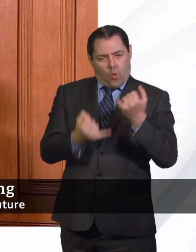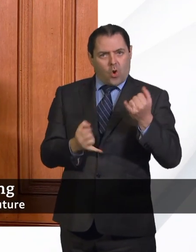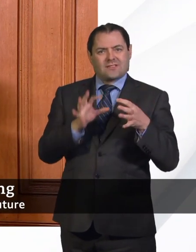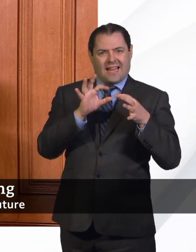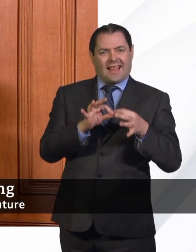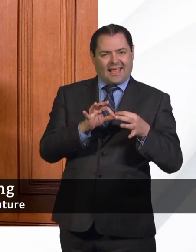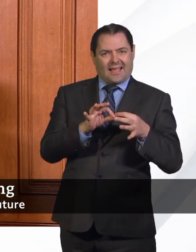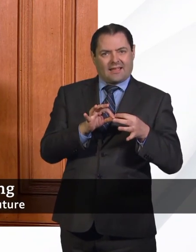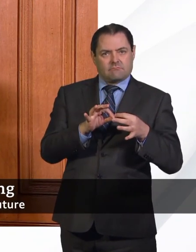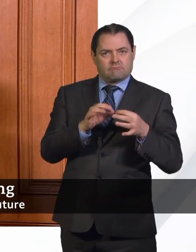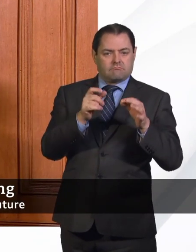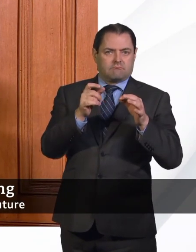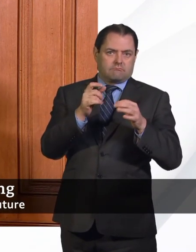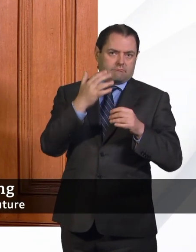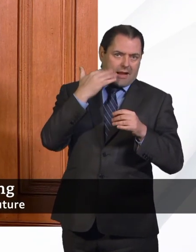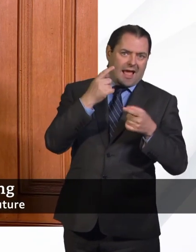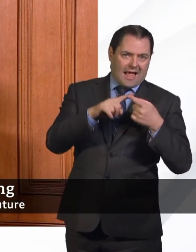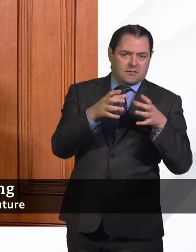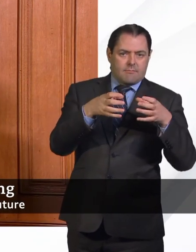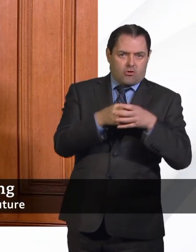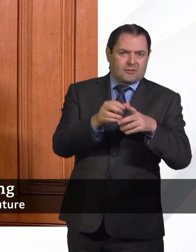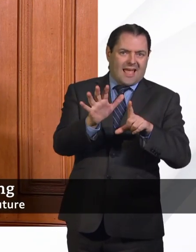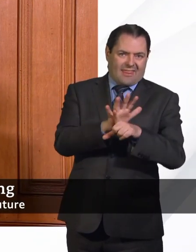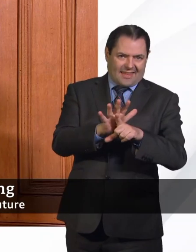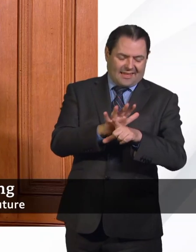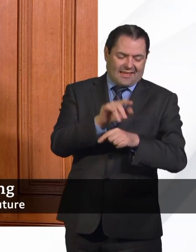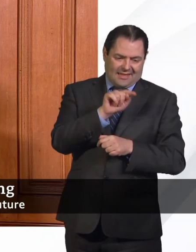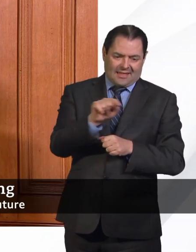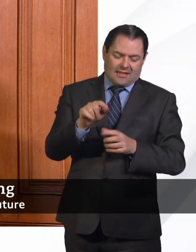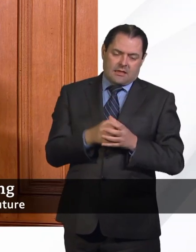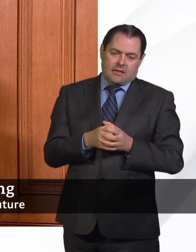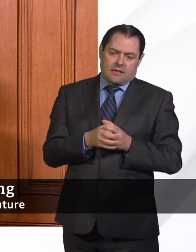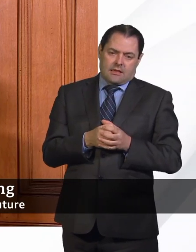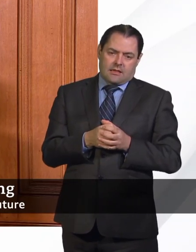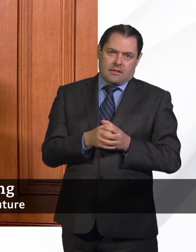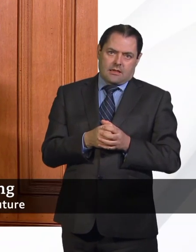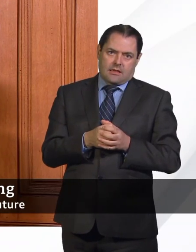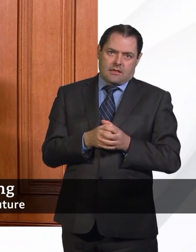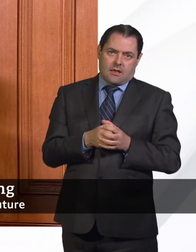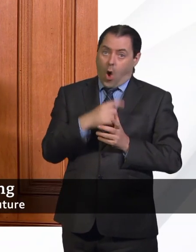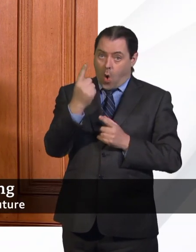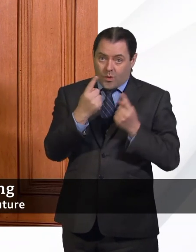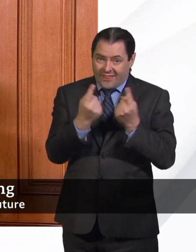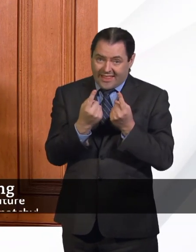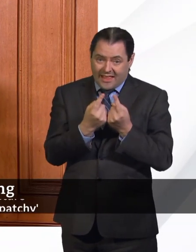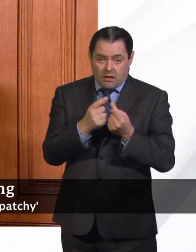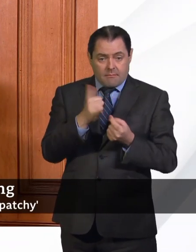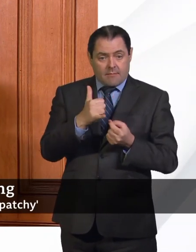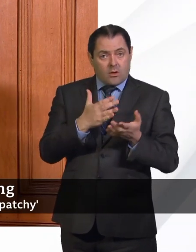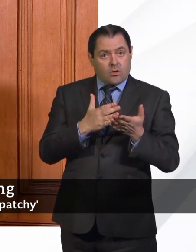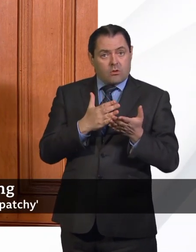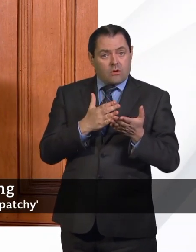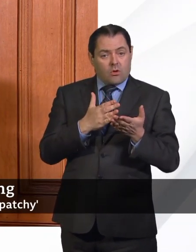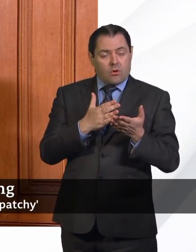people in black and minority ethnic groups, that is not necessarily because of their ethnicity.